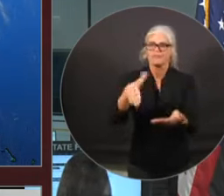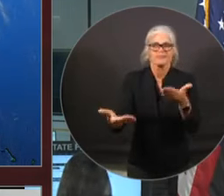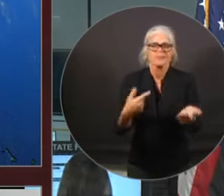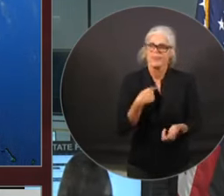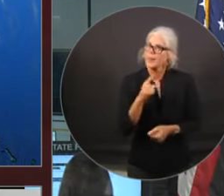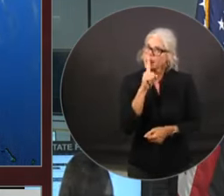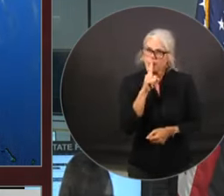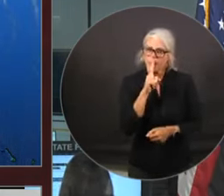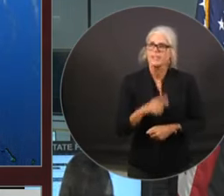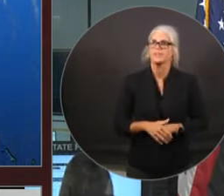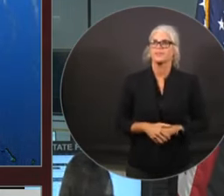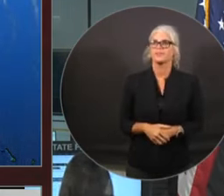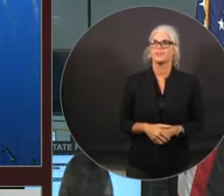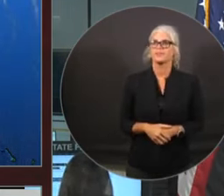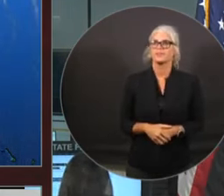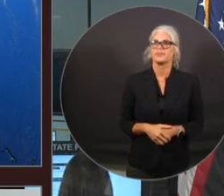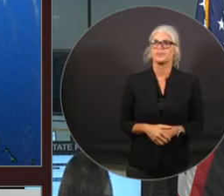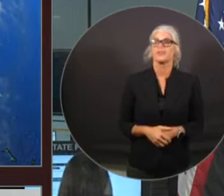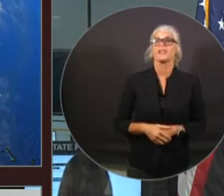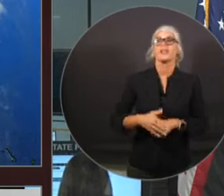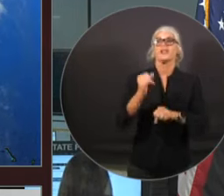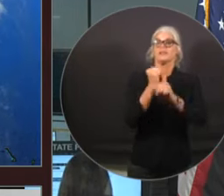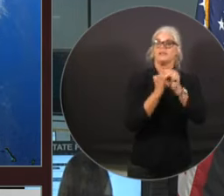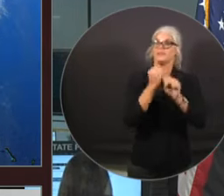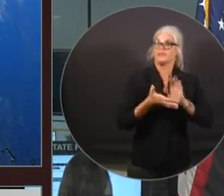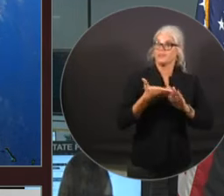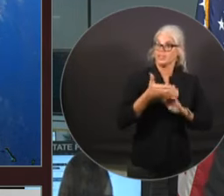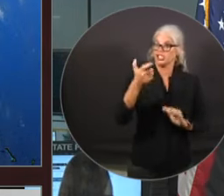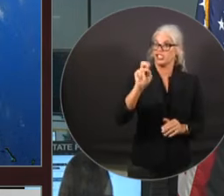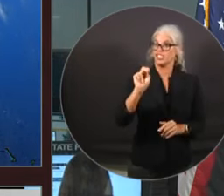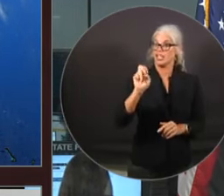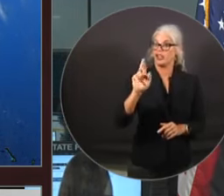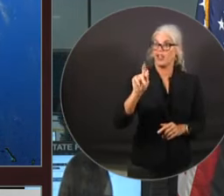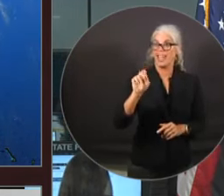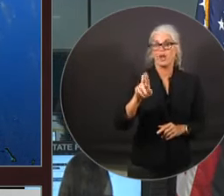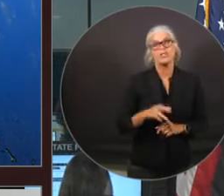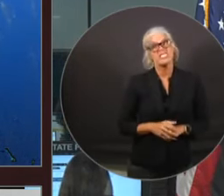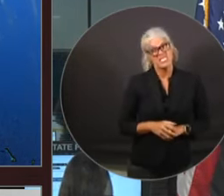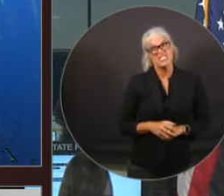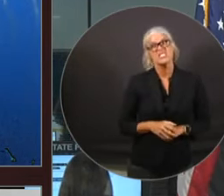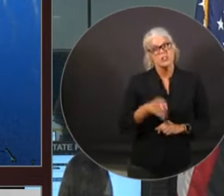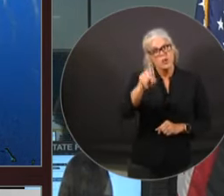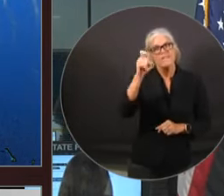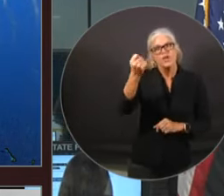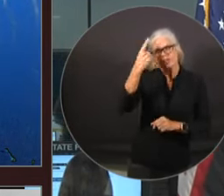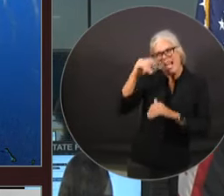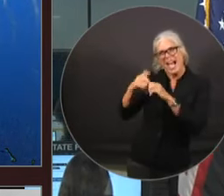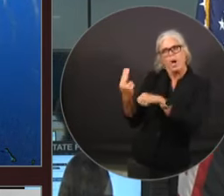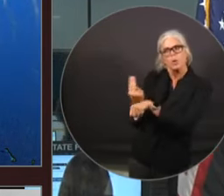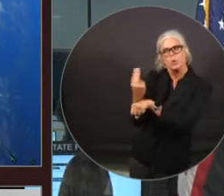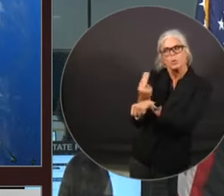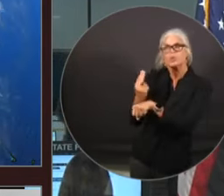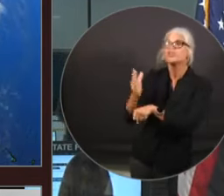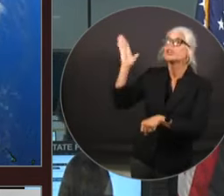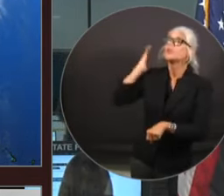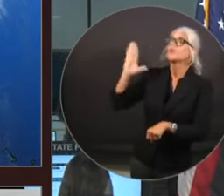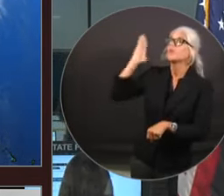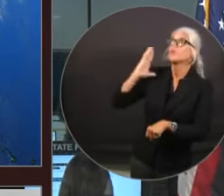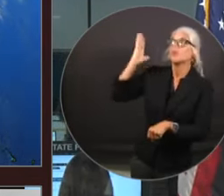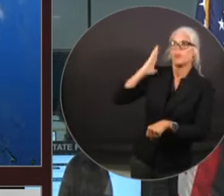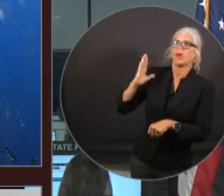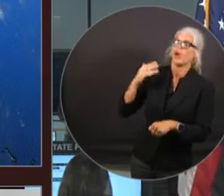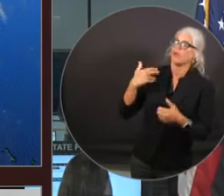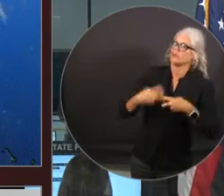Generators. Make sure you properly use generators. We have had in the past, although not in the more recent storms, I think